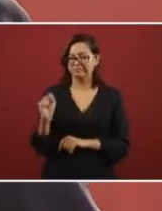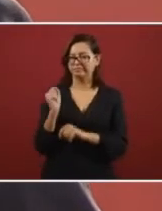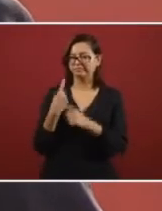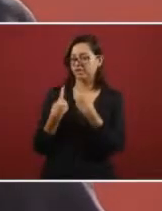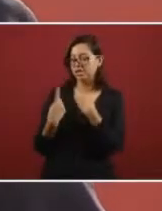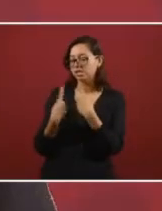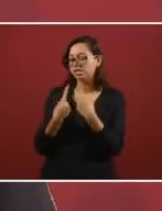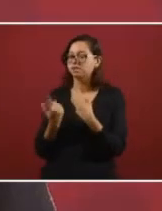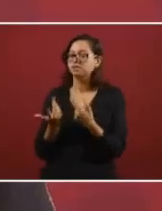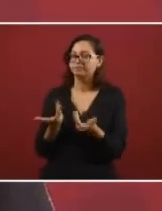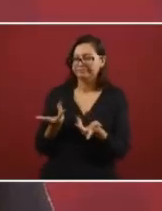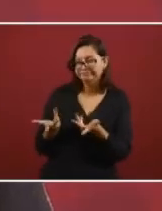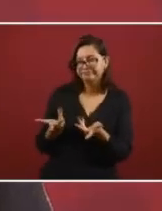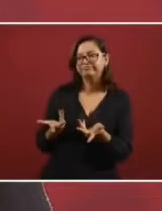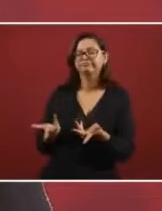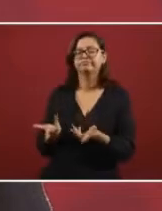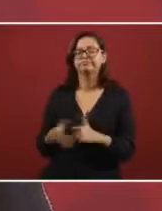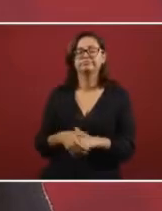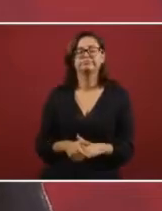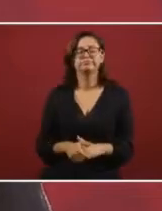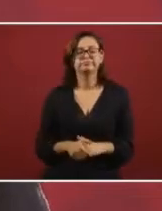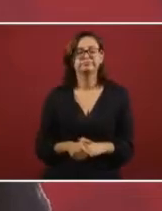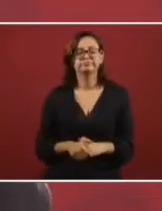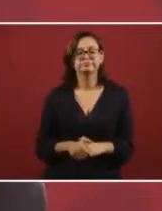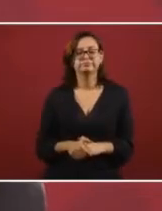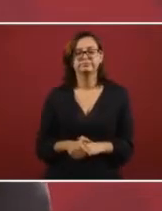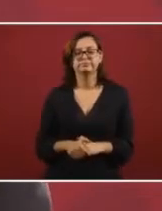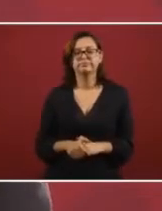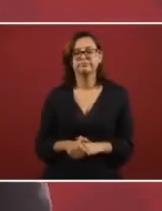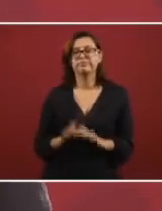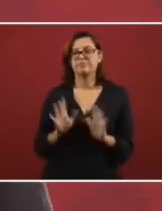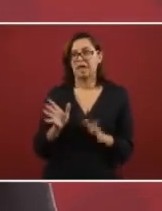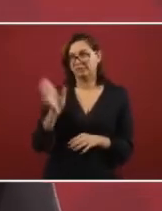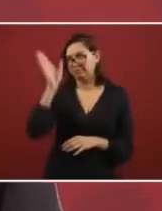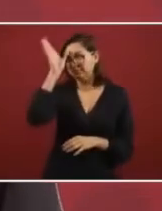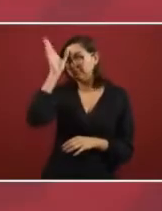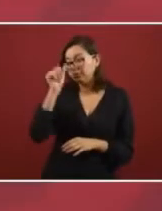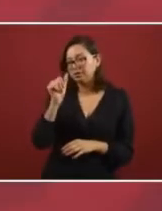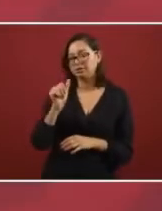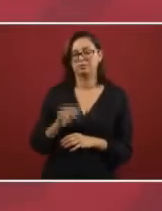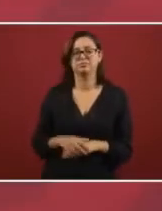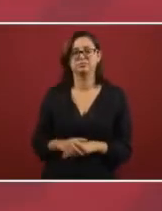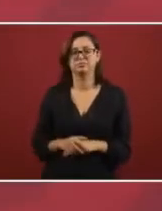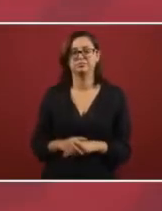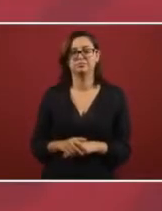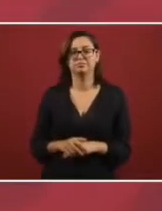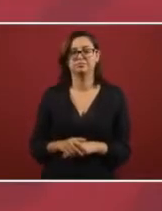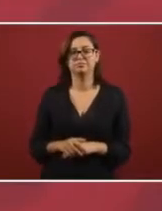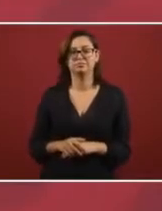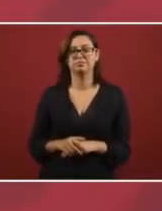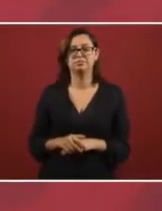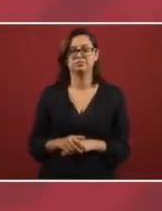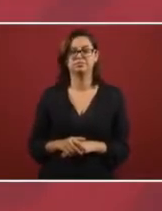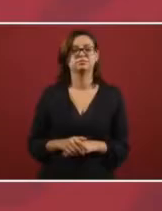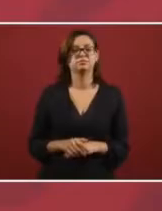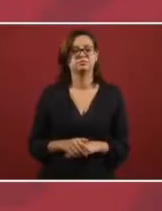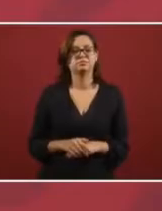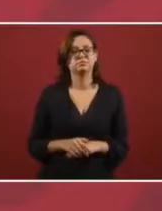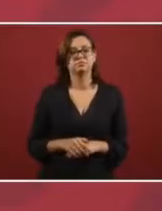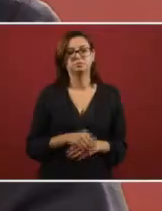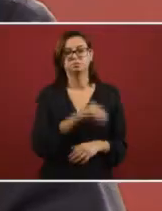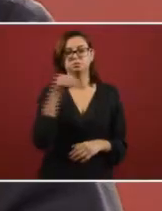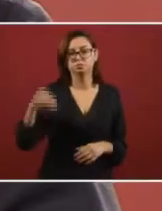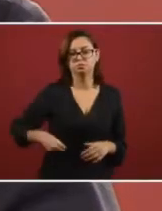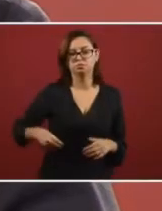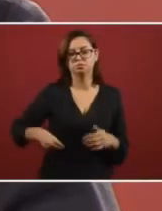specialists in arranging things, they came to an agreement, they